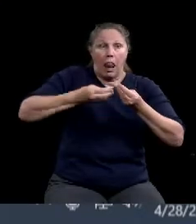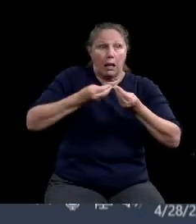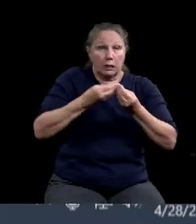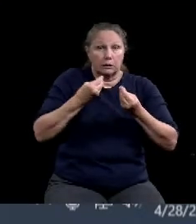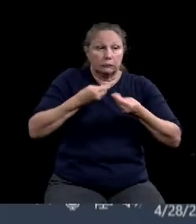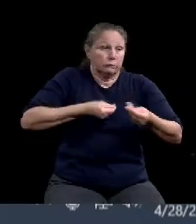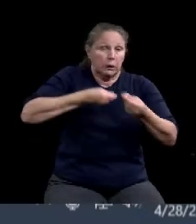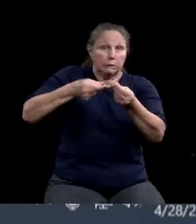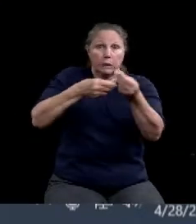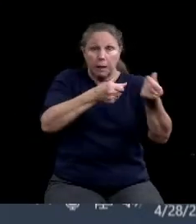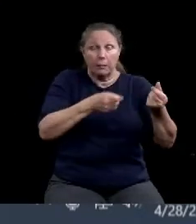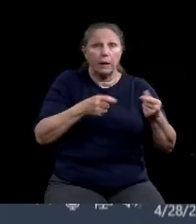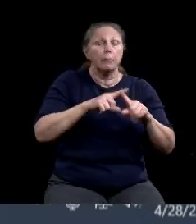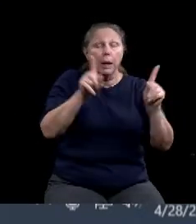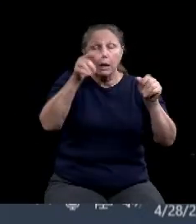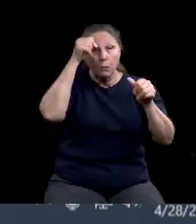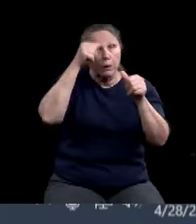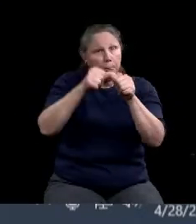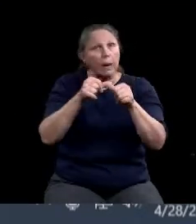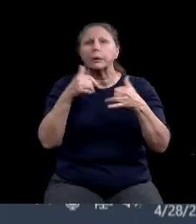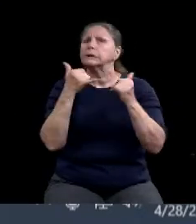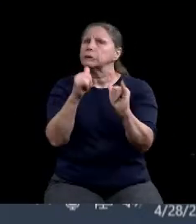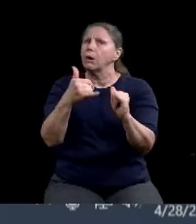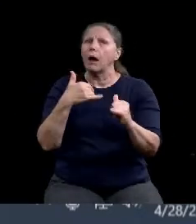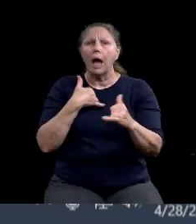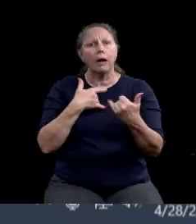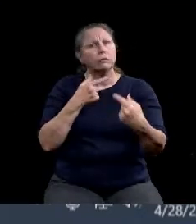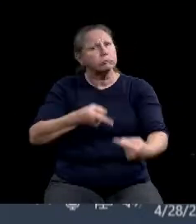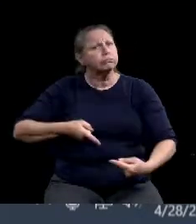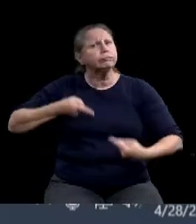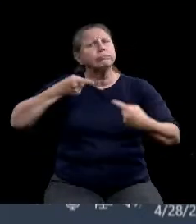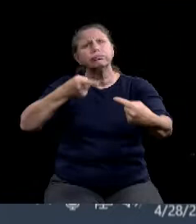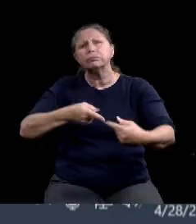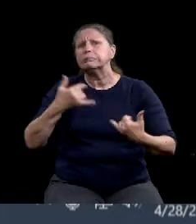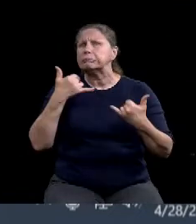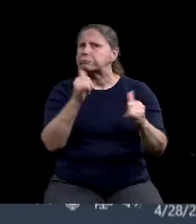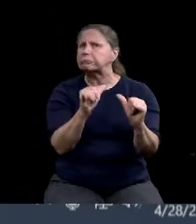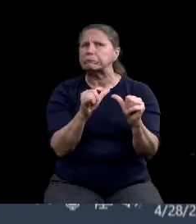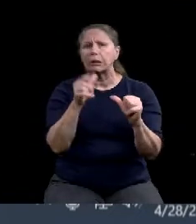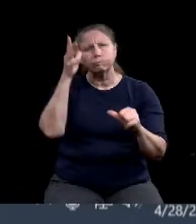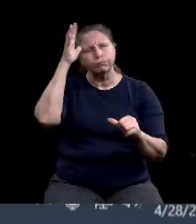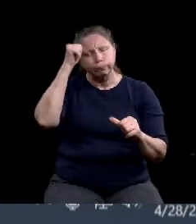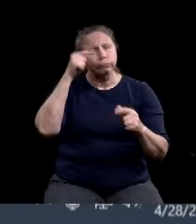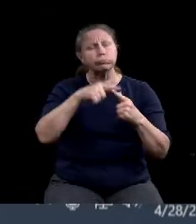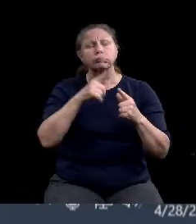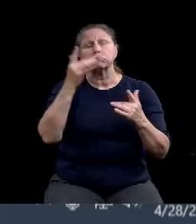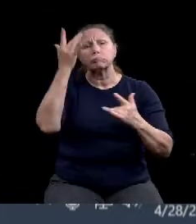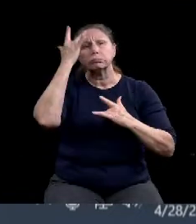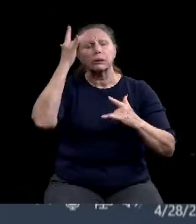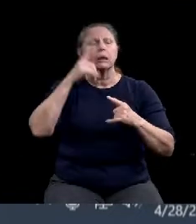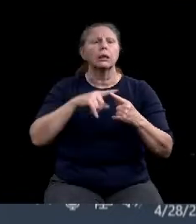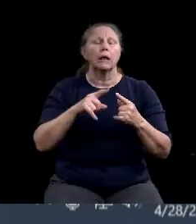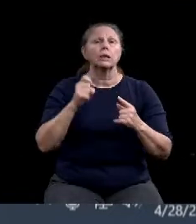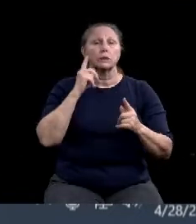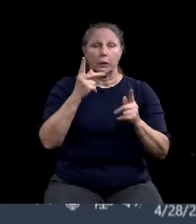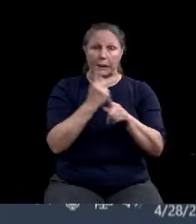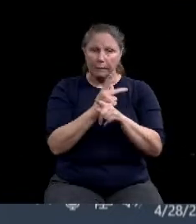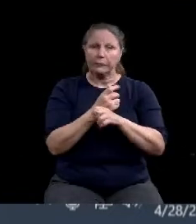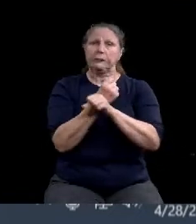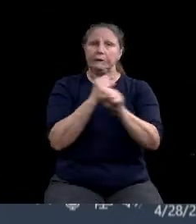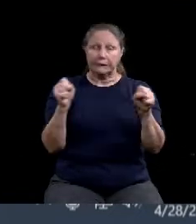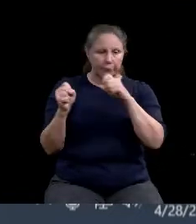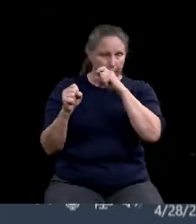You know, let's still practice our safety measures, which we know doctors and physicians have made it very